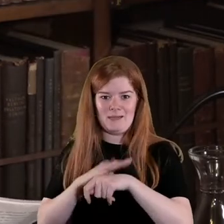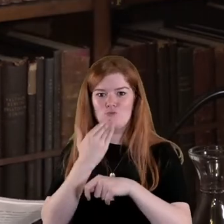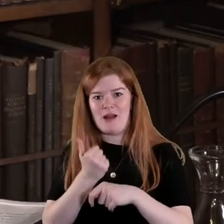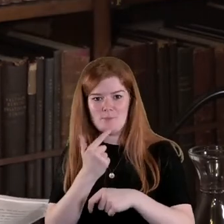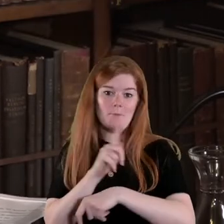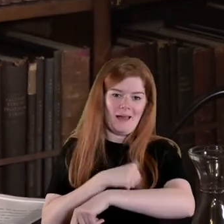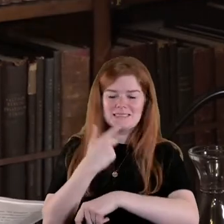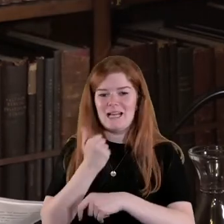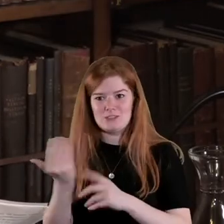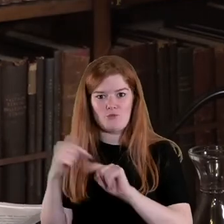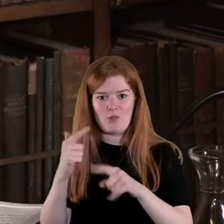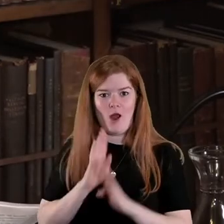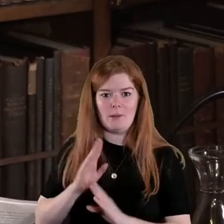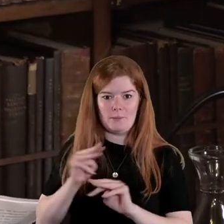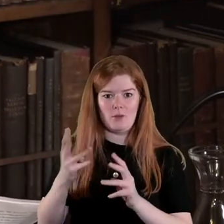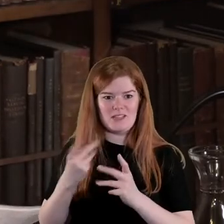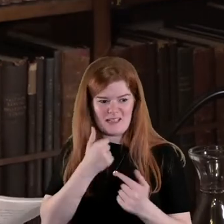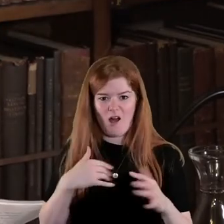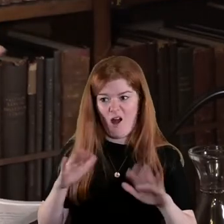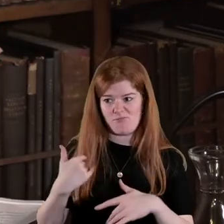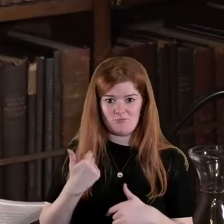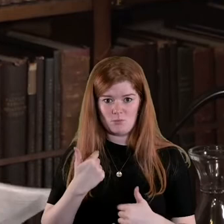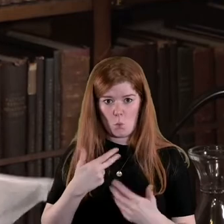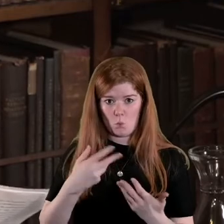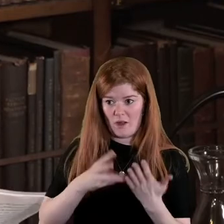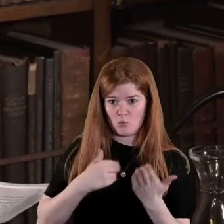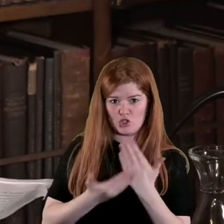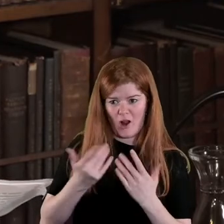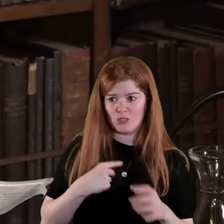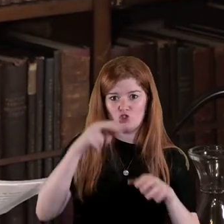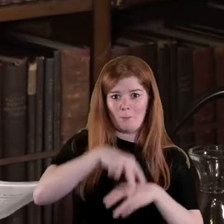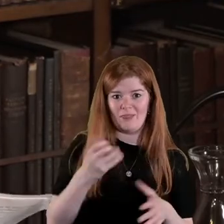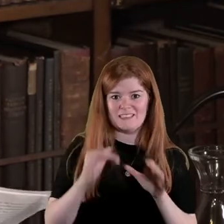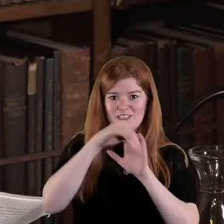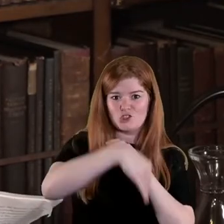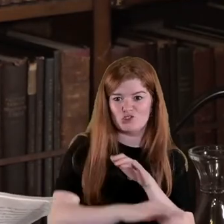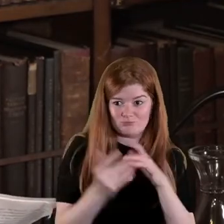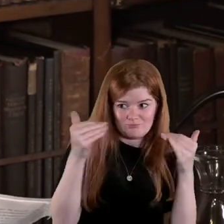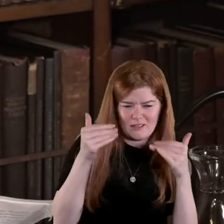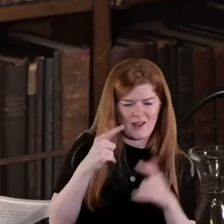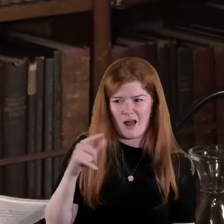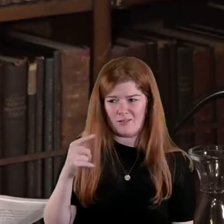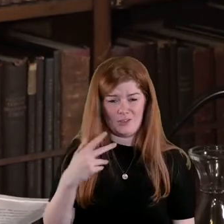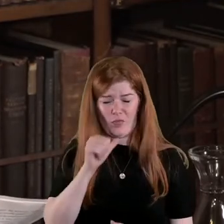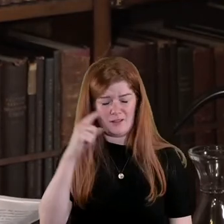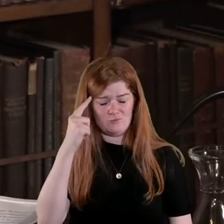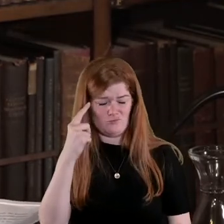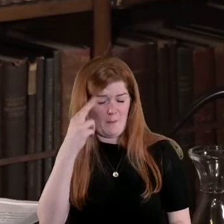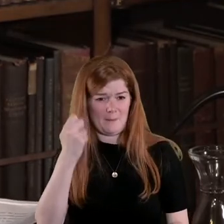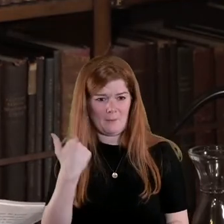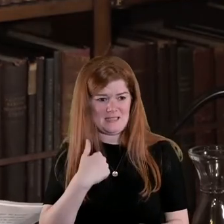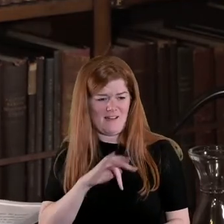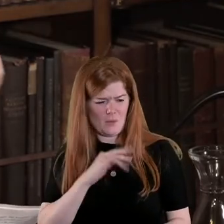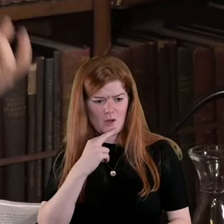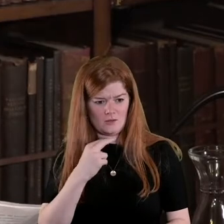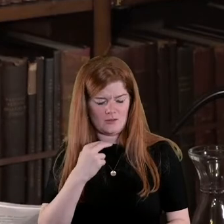and I at the time you know that didn't really resonate with me I just thought gosh that must have been awful but now looking back